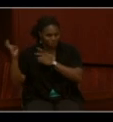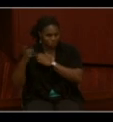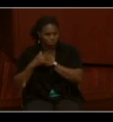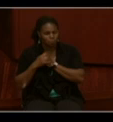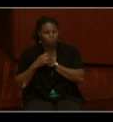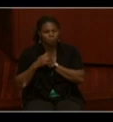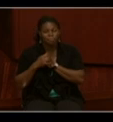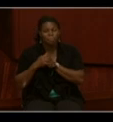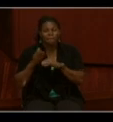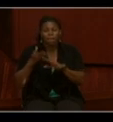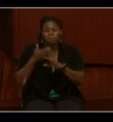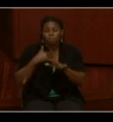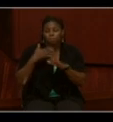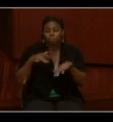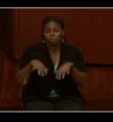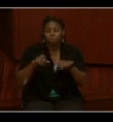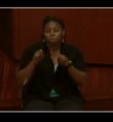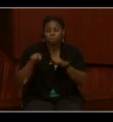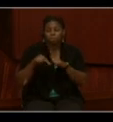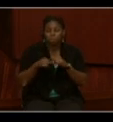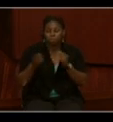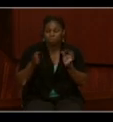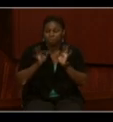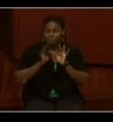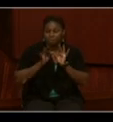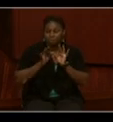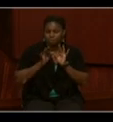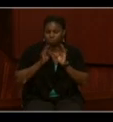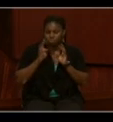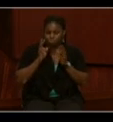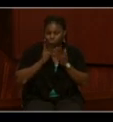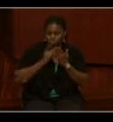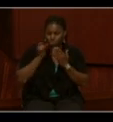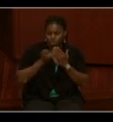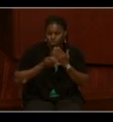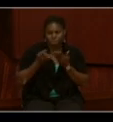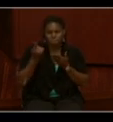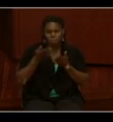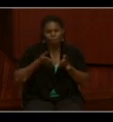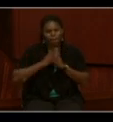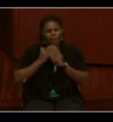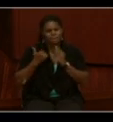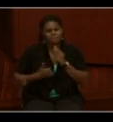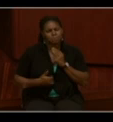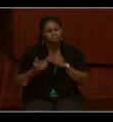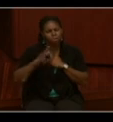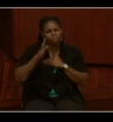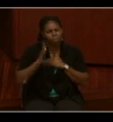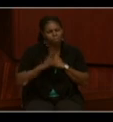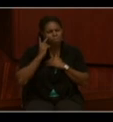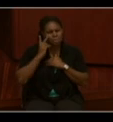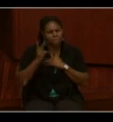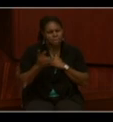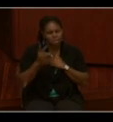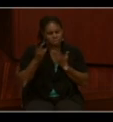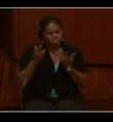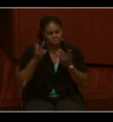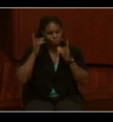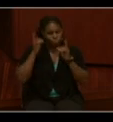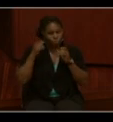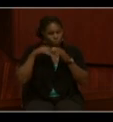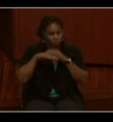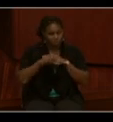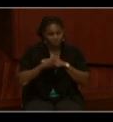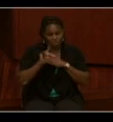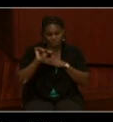And before I took on this project, if someone had asked me if I had ever seen a photograph in a logbook, the